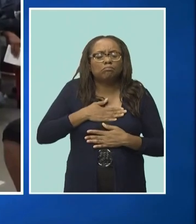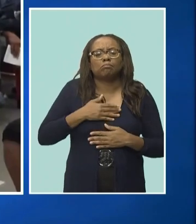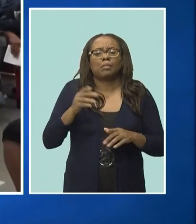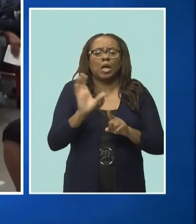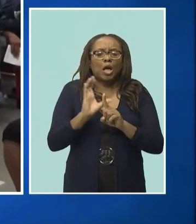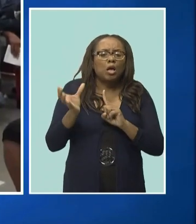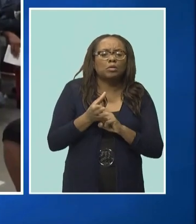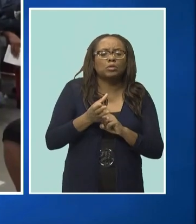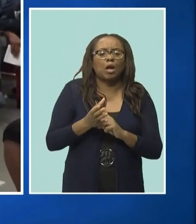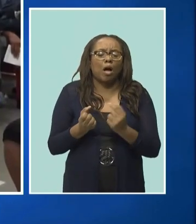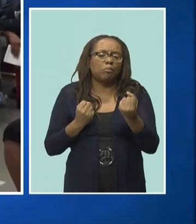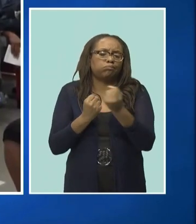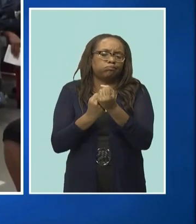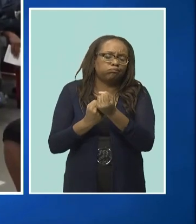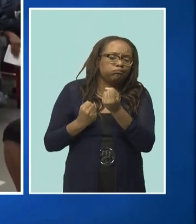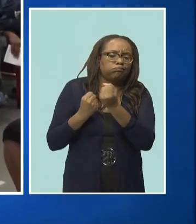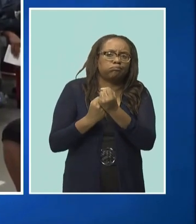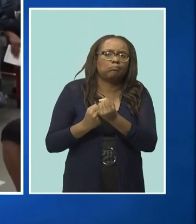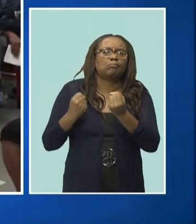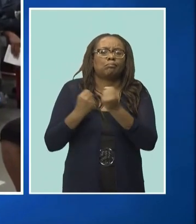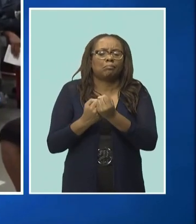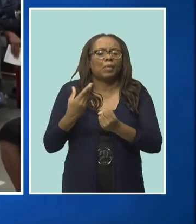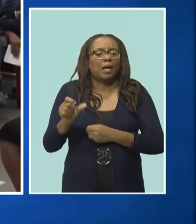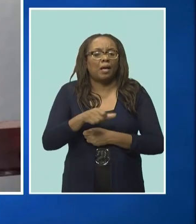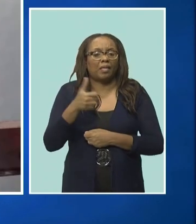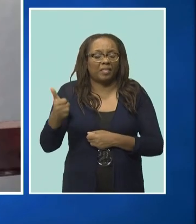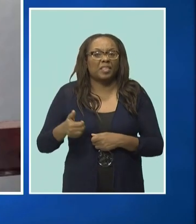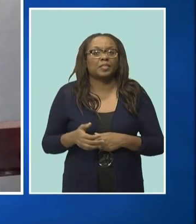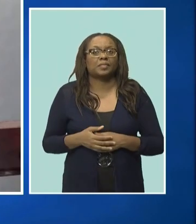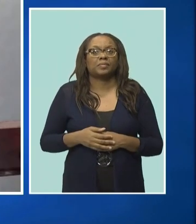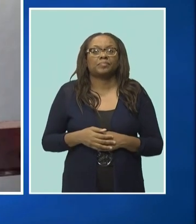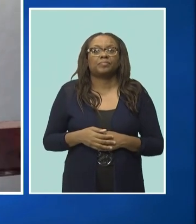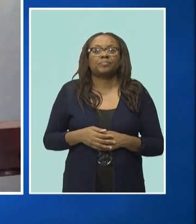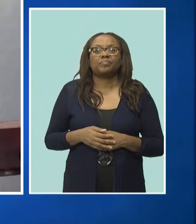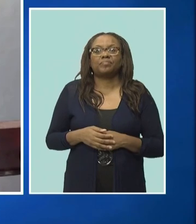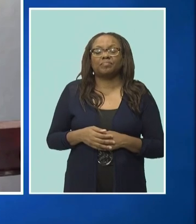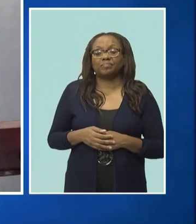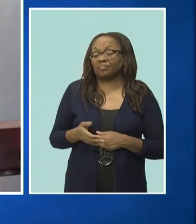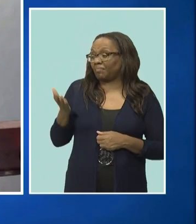social activism, and other fields. The work that Tony Warren has produced